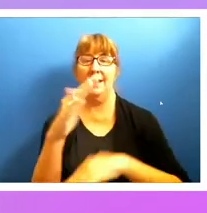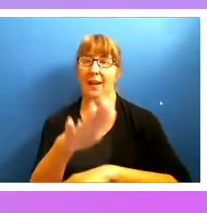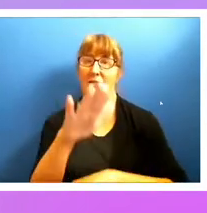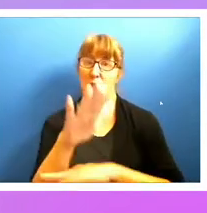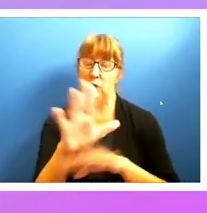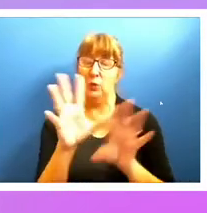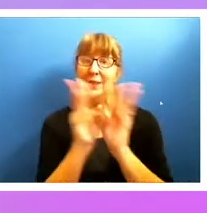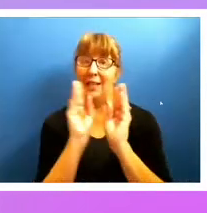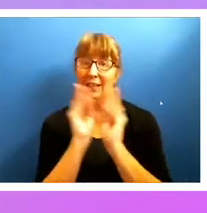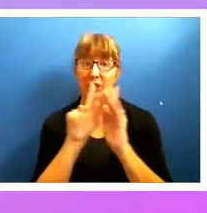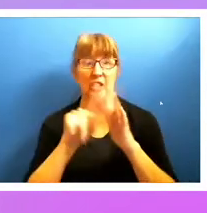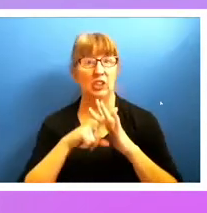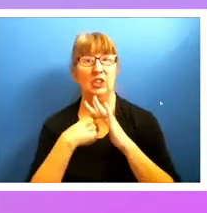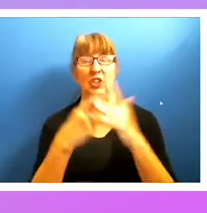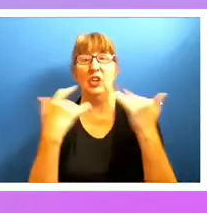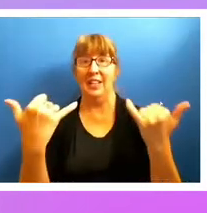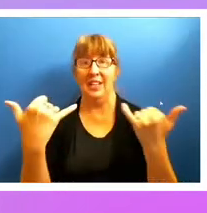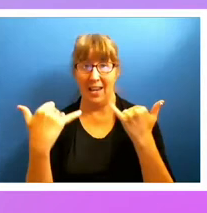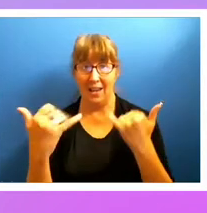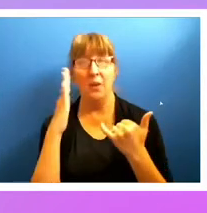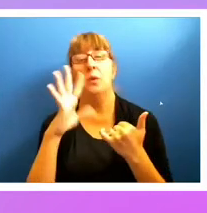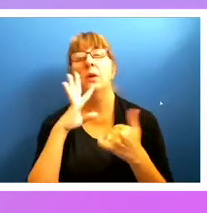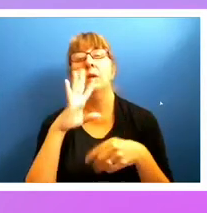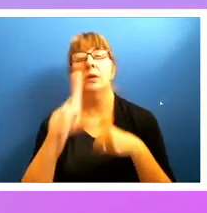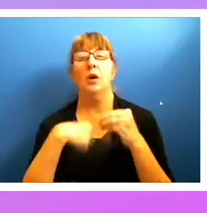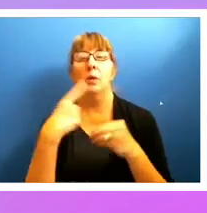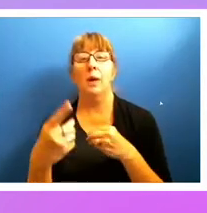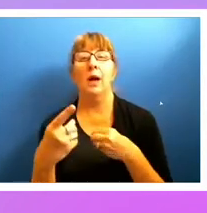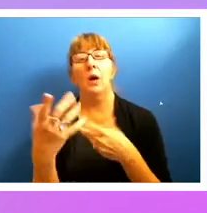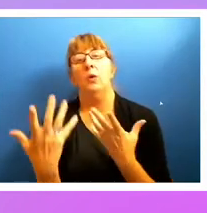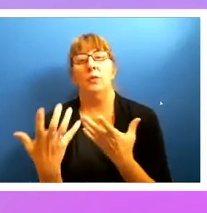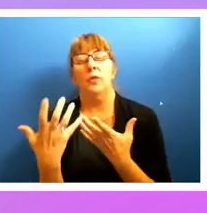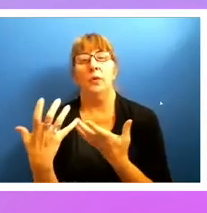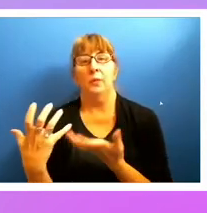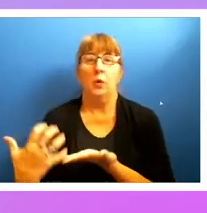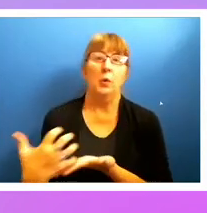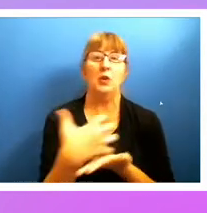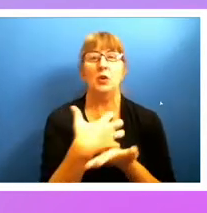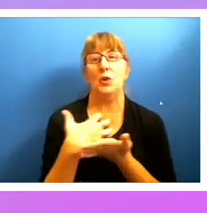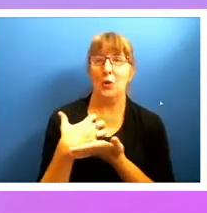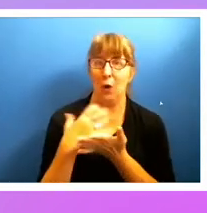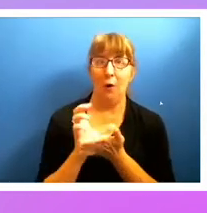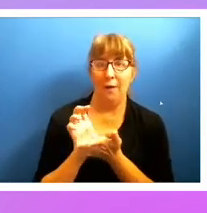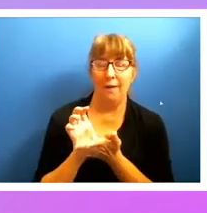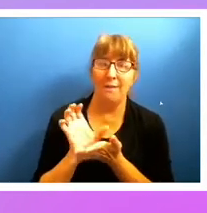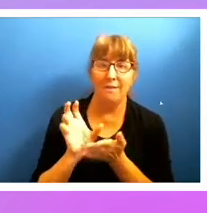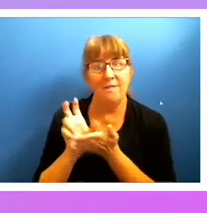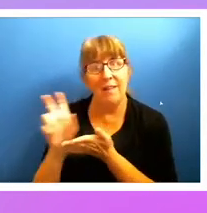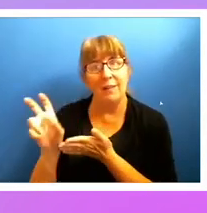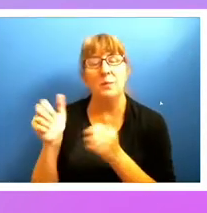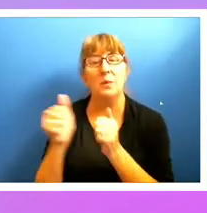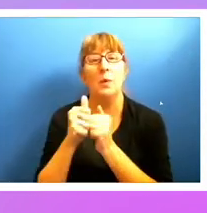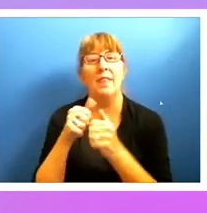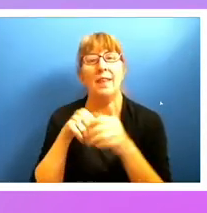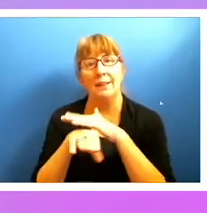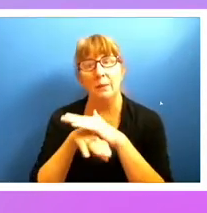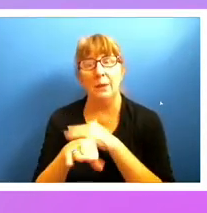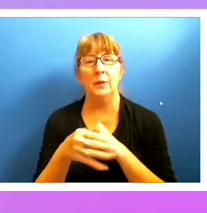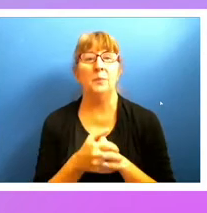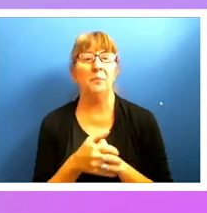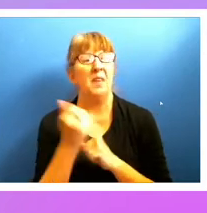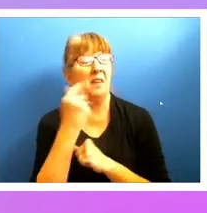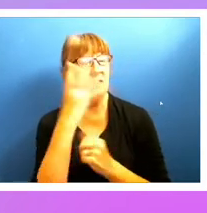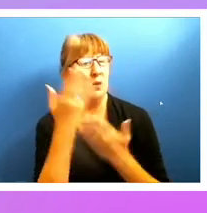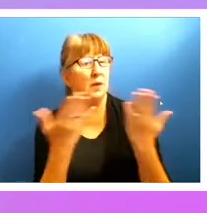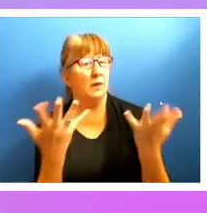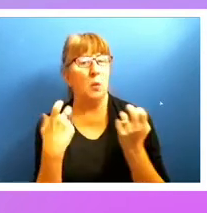think getting started now. We're going to talk about the return on investment of accessibility today. A couple of quick things as we go, though, that I've noticed